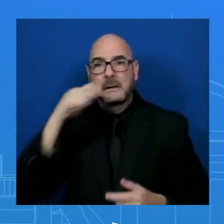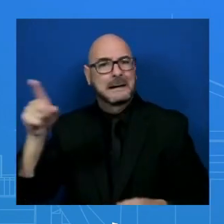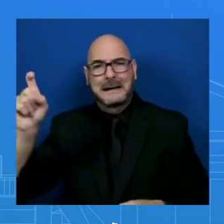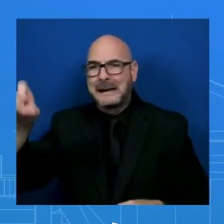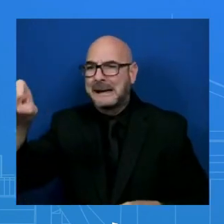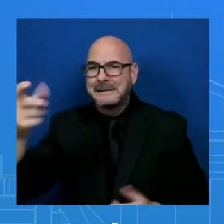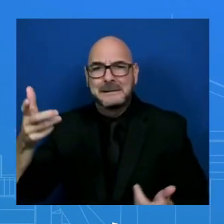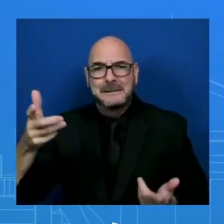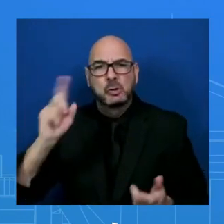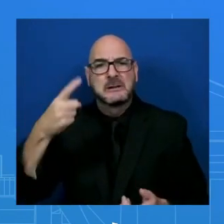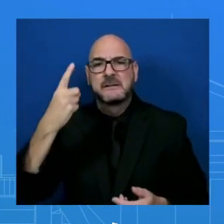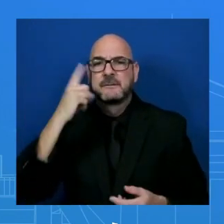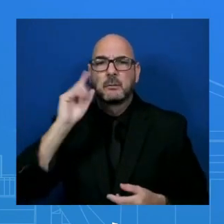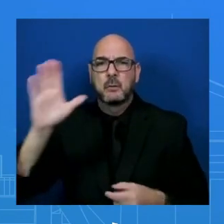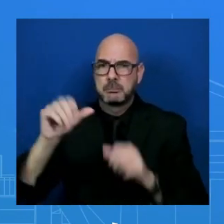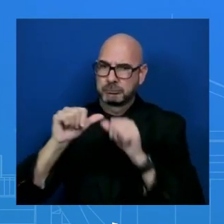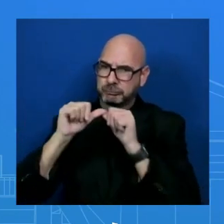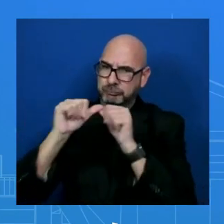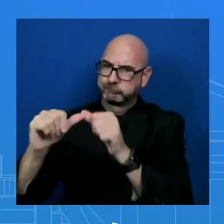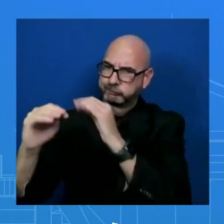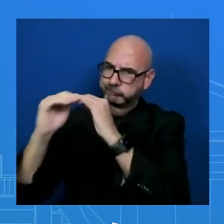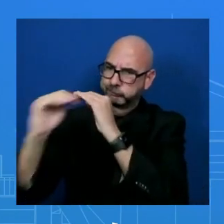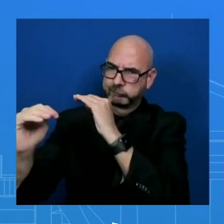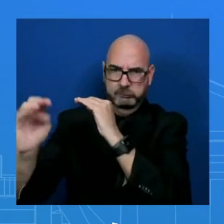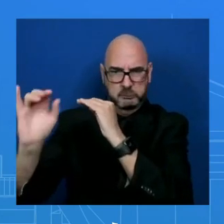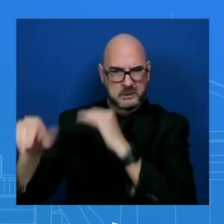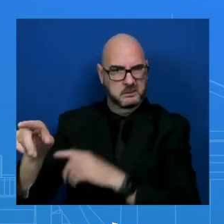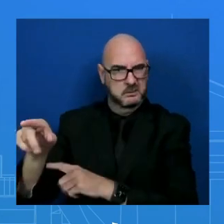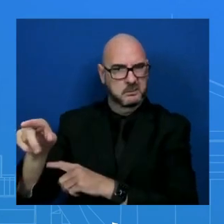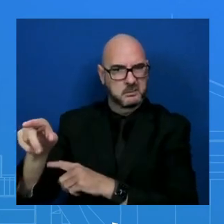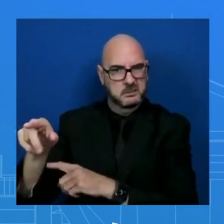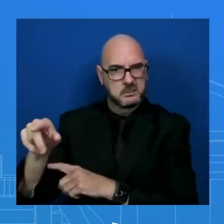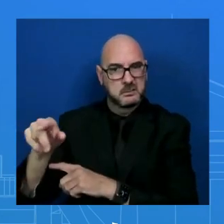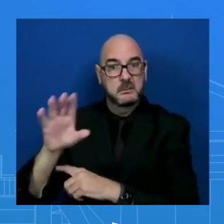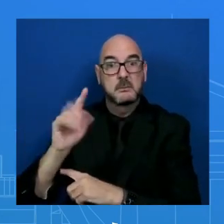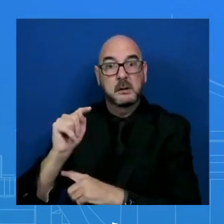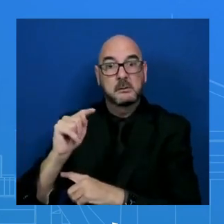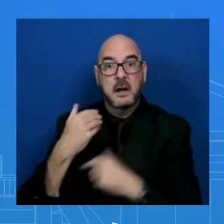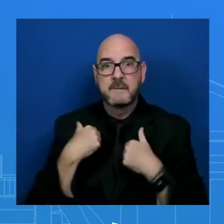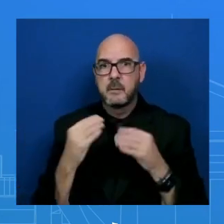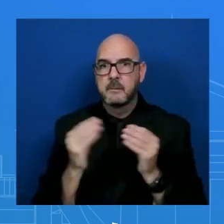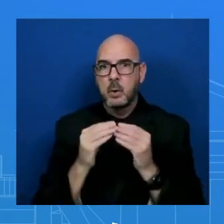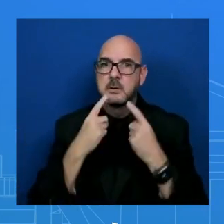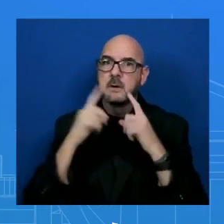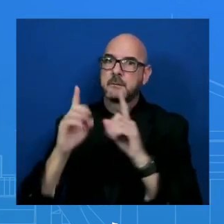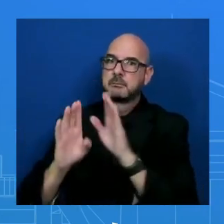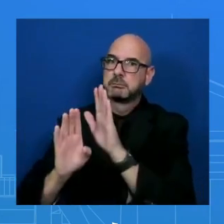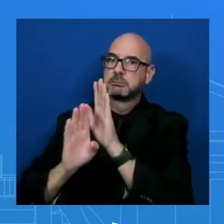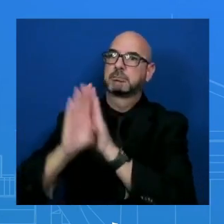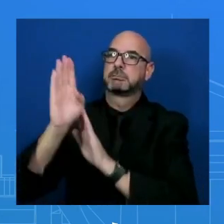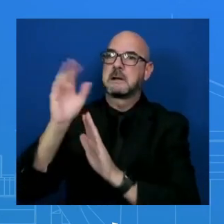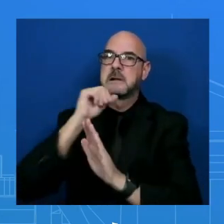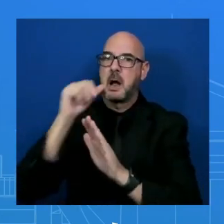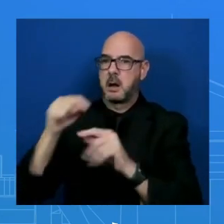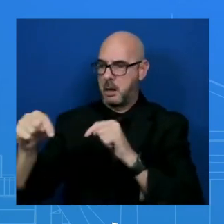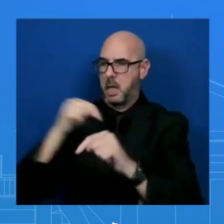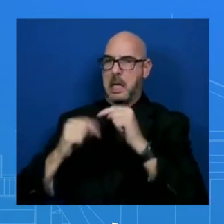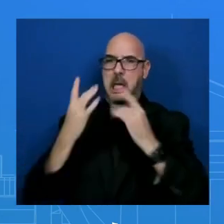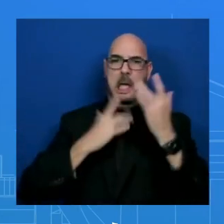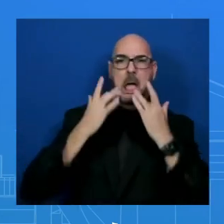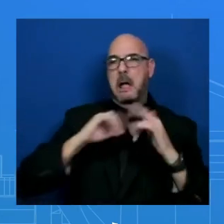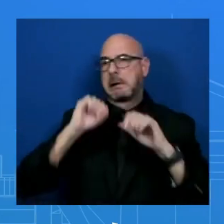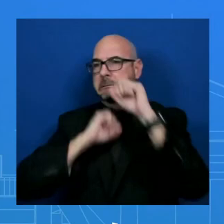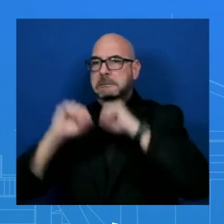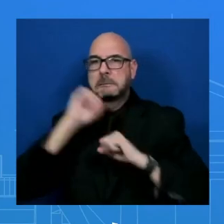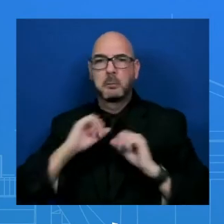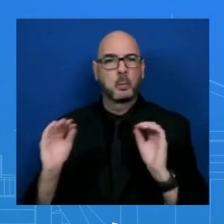but also to ensure that those gains can be consolidated and not rolled back as we go forward. Yeah. Thanks, Jake. A member of your team